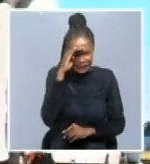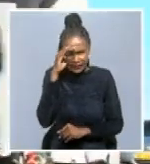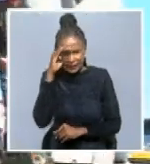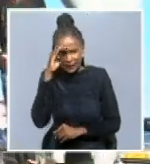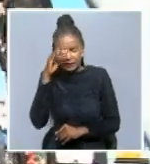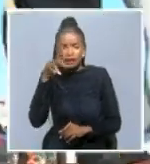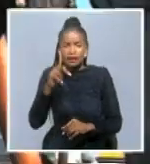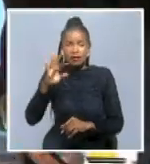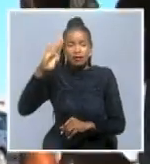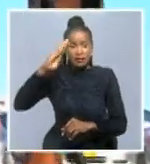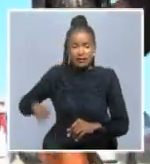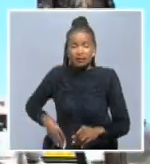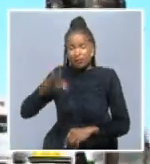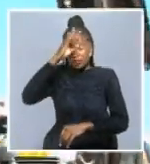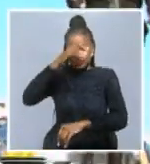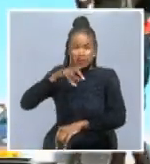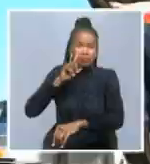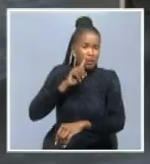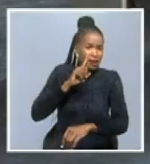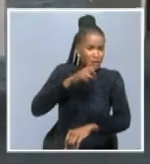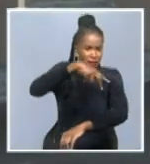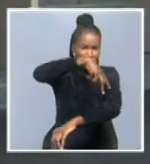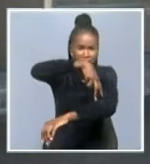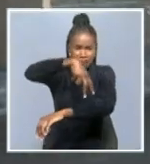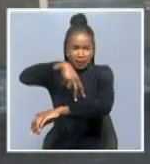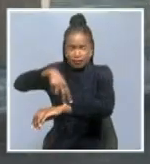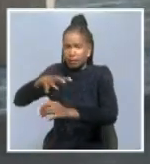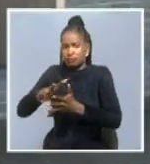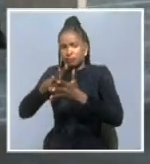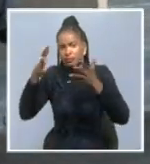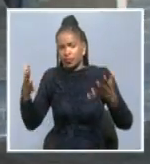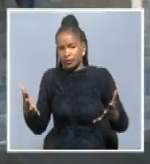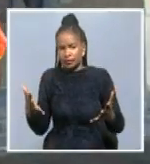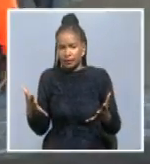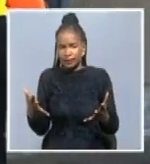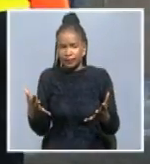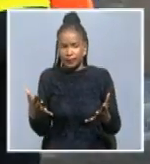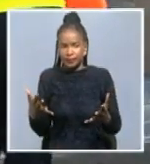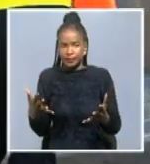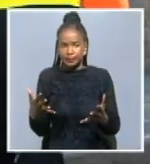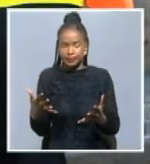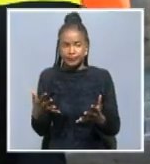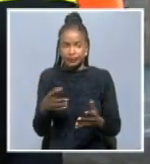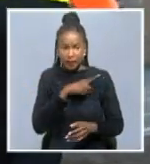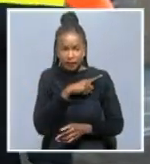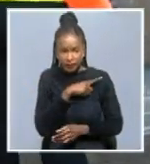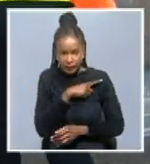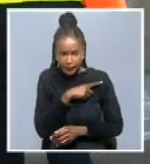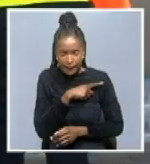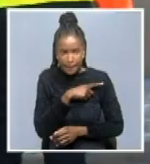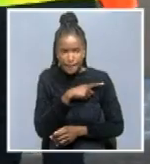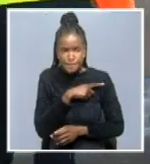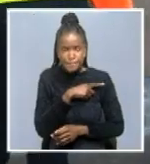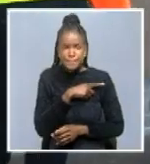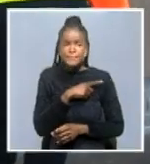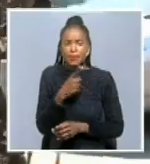more patrols in those areas just for the security cluster of their early movements going